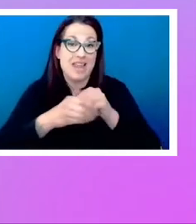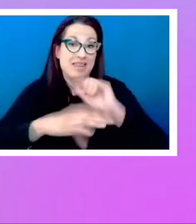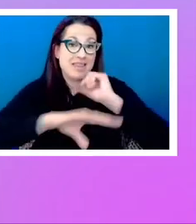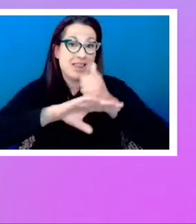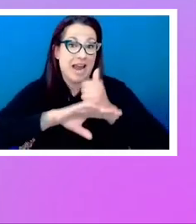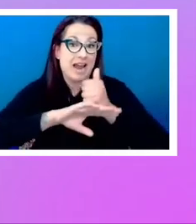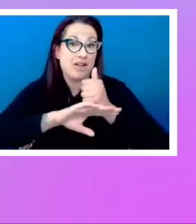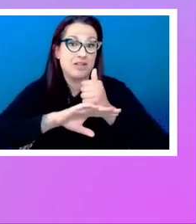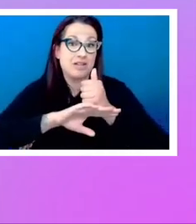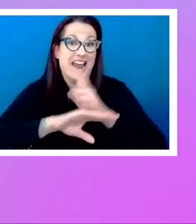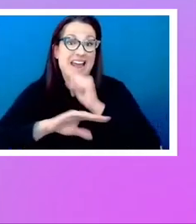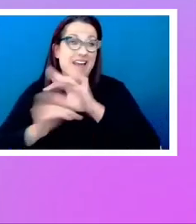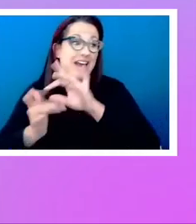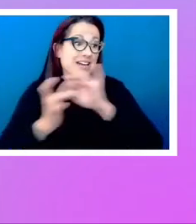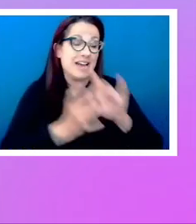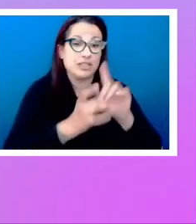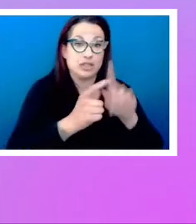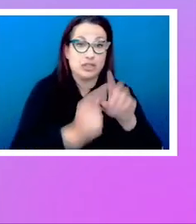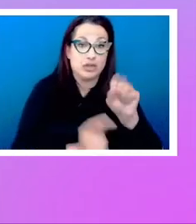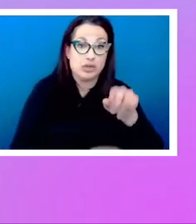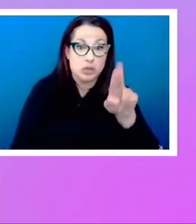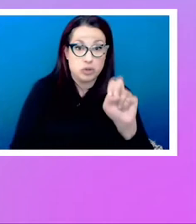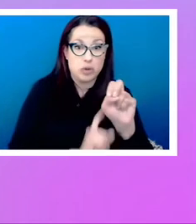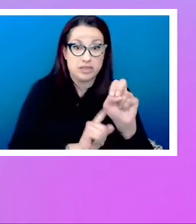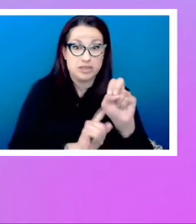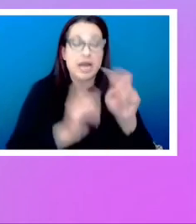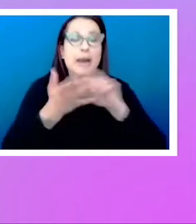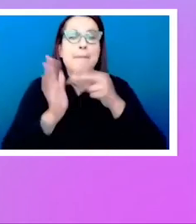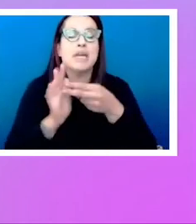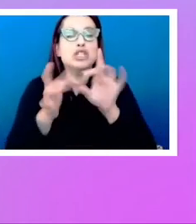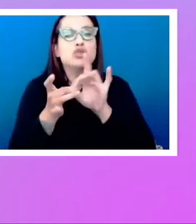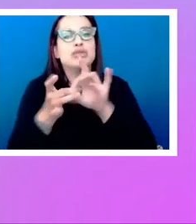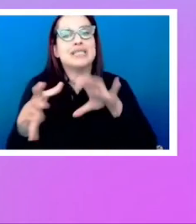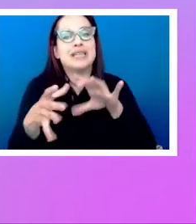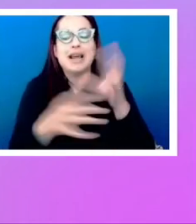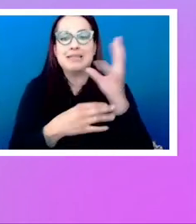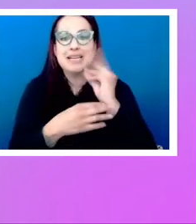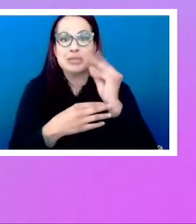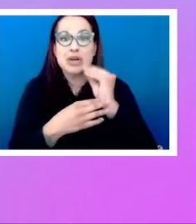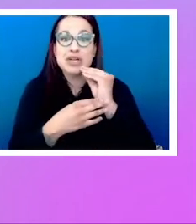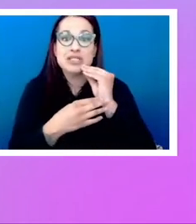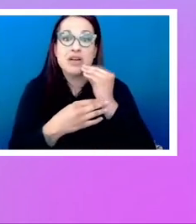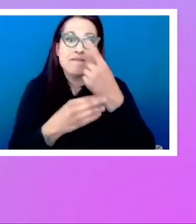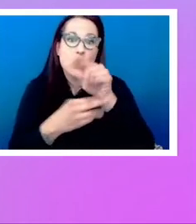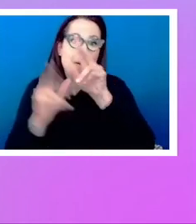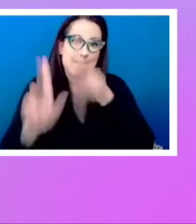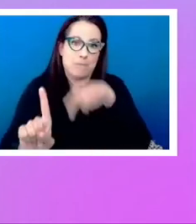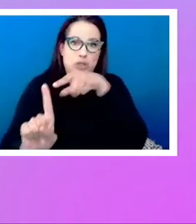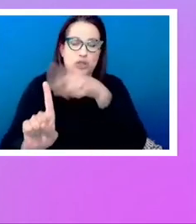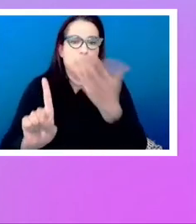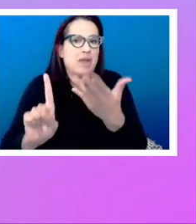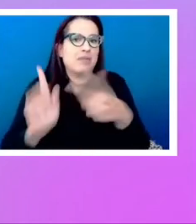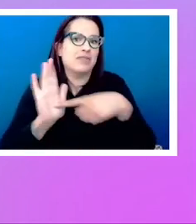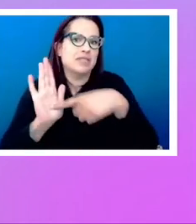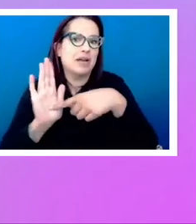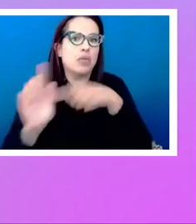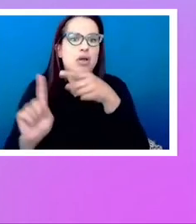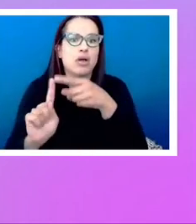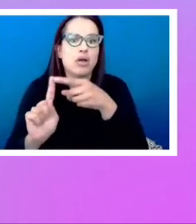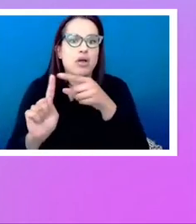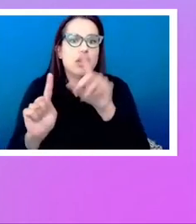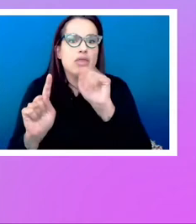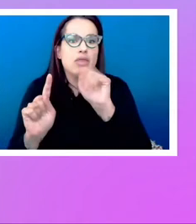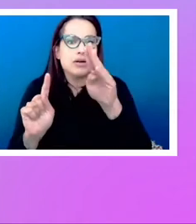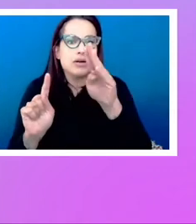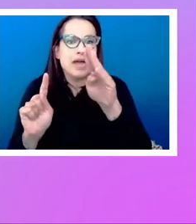from the source, you disconnect the experience of somebody who is, for instance, tabbing through the layout